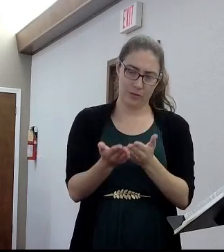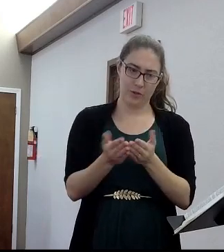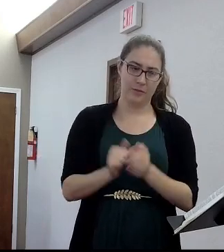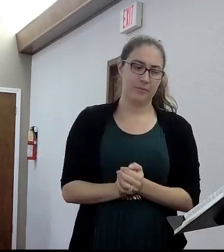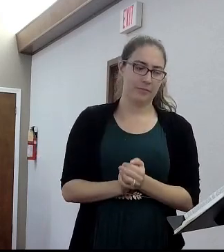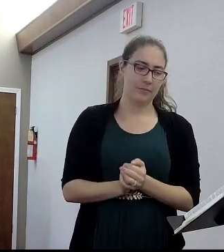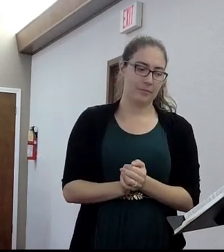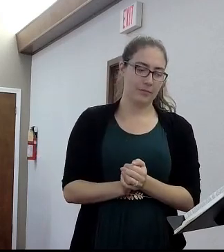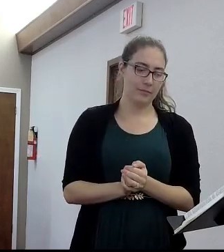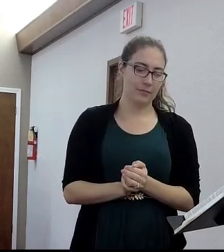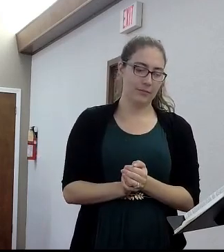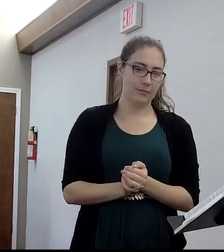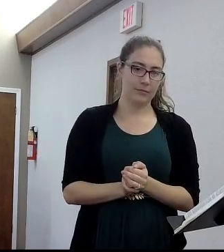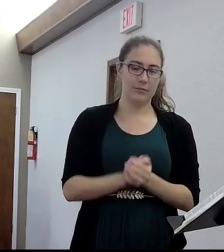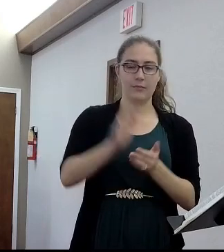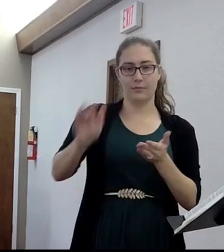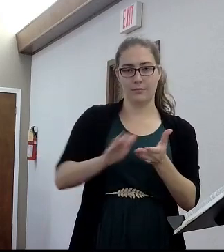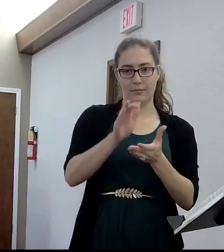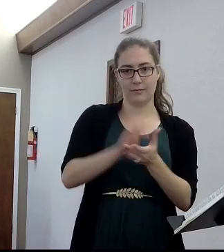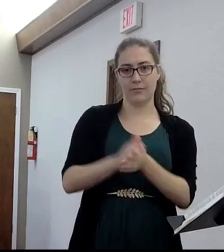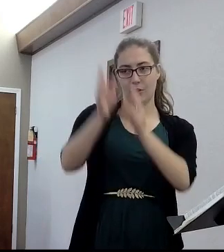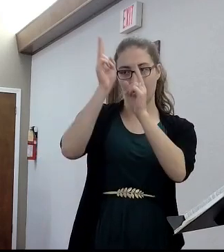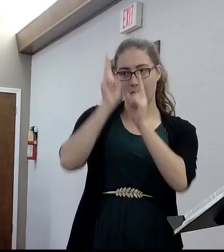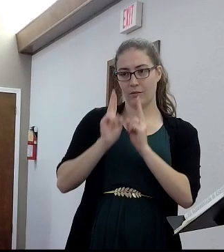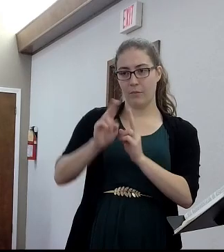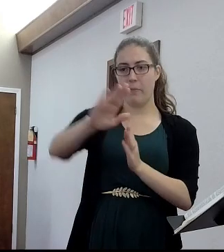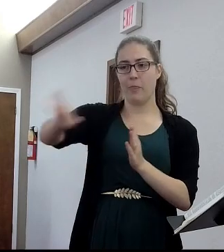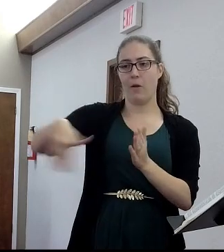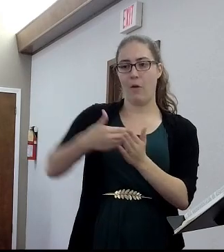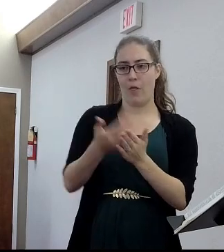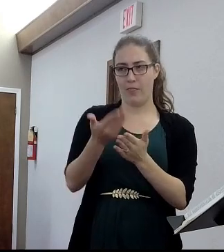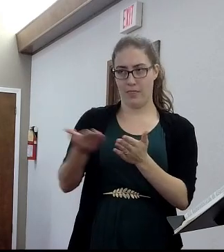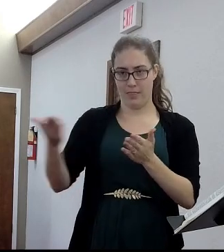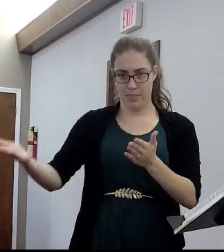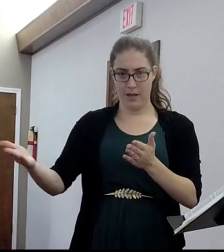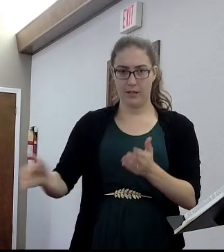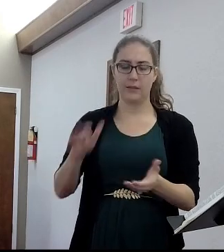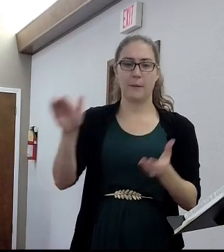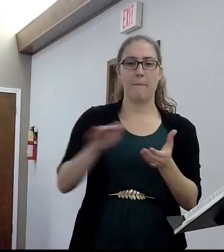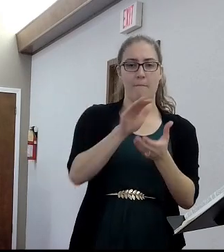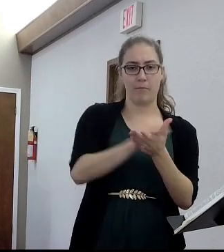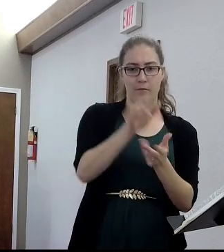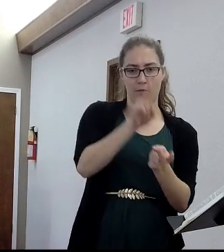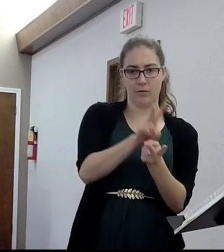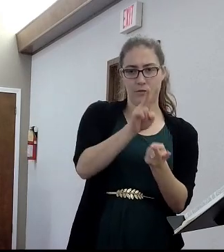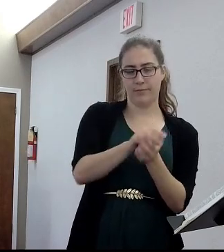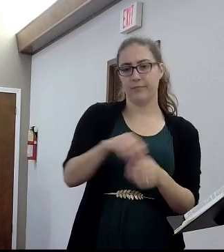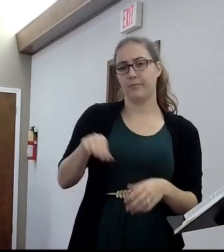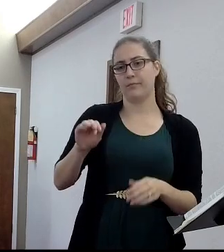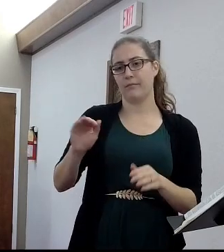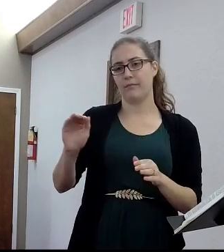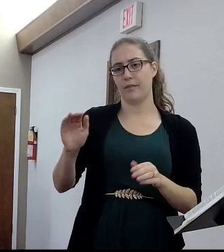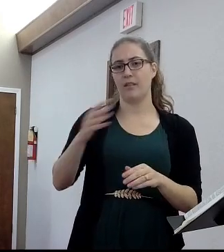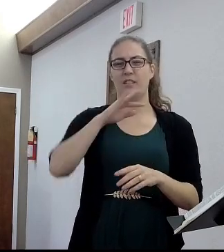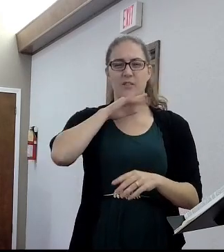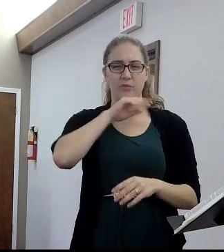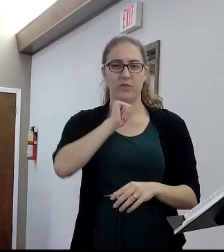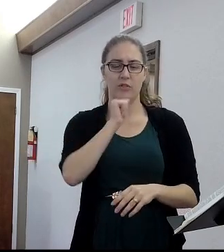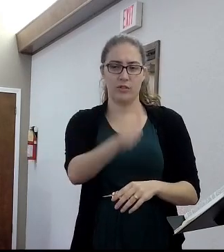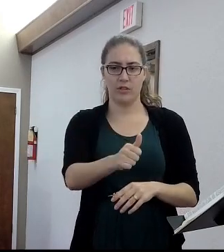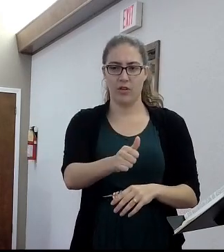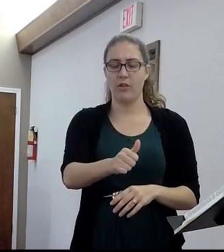I'm four. The marriage is honorable in all things. And the bed undefiled. But whoremongers and adulterers, God will judge. And we talked about how the